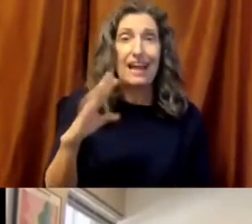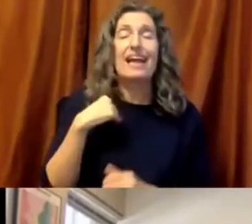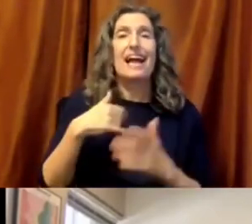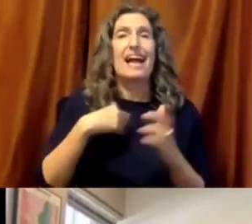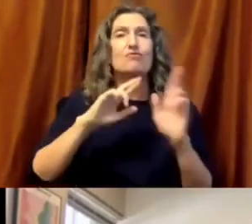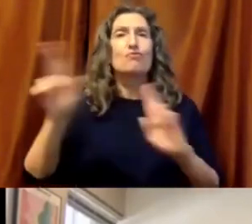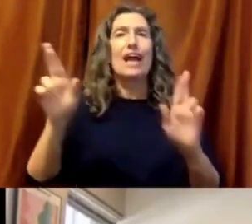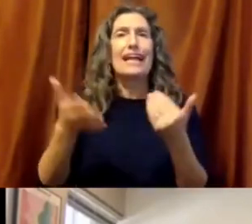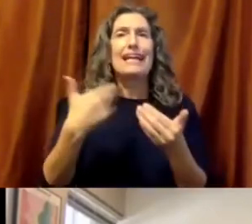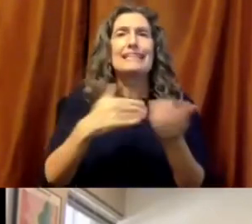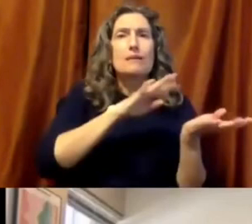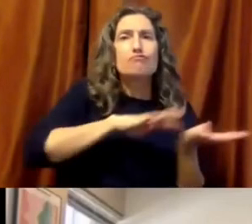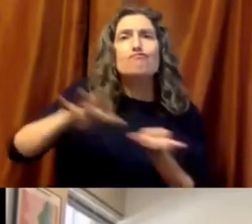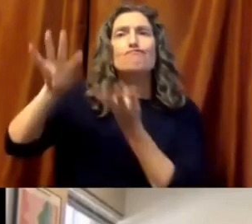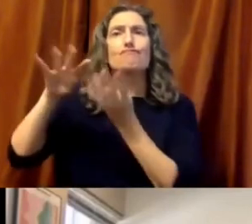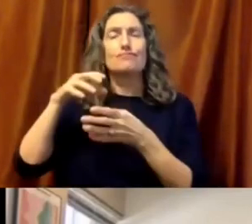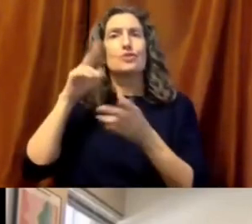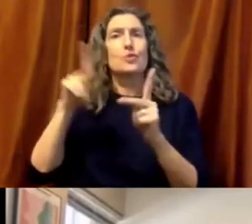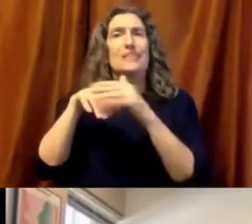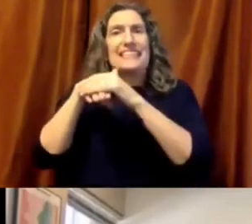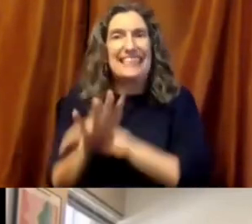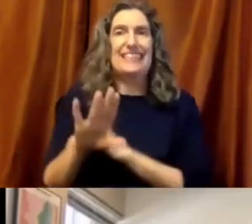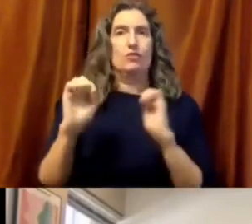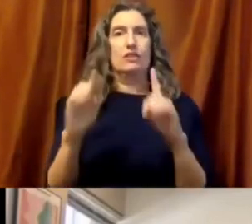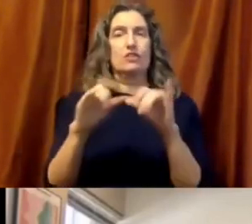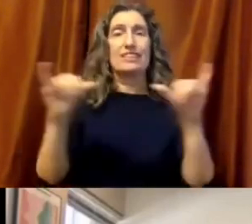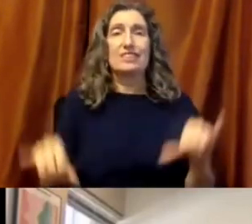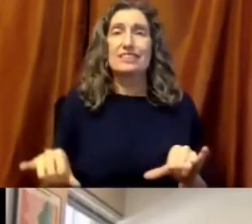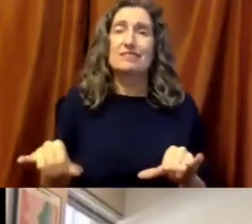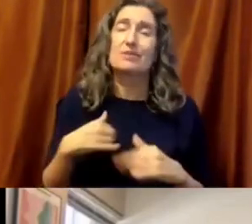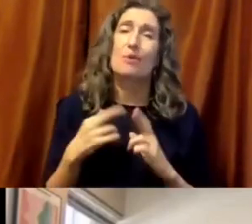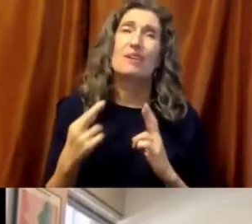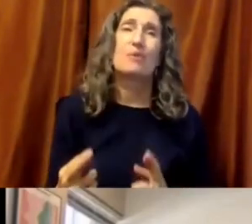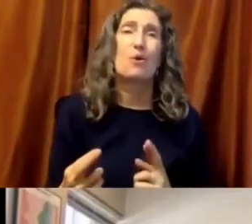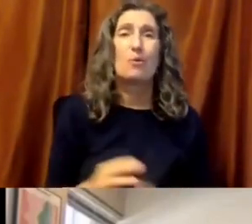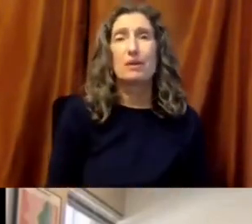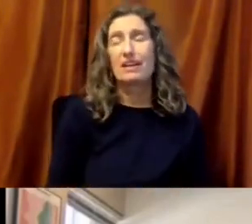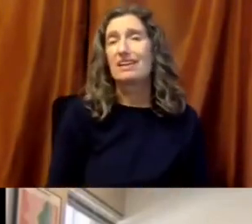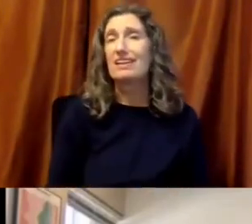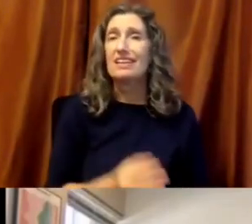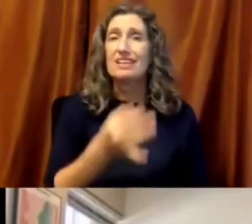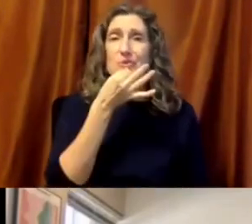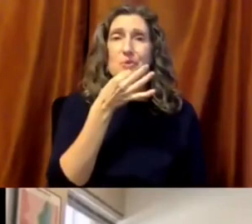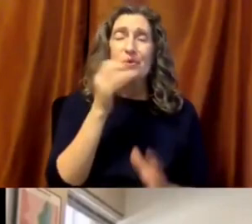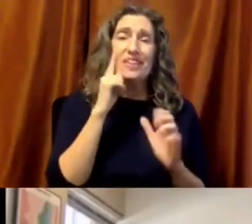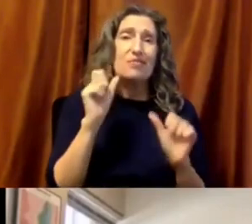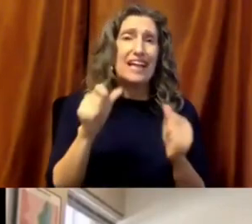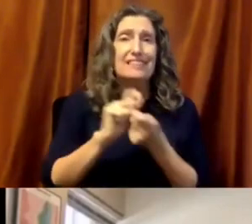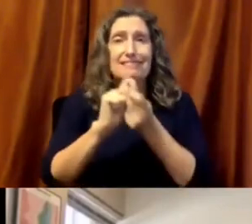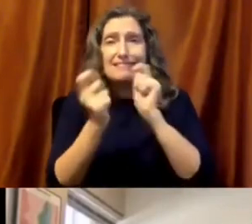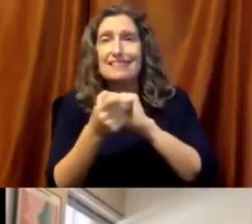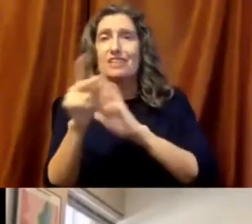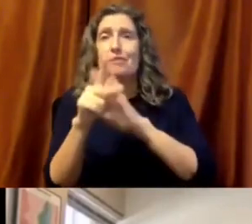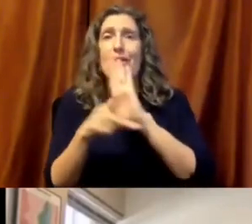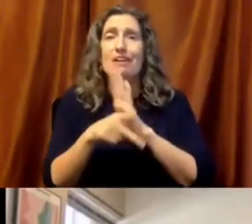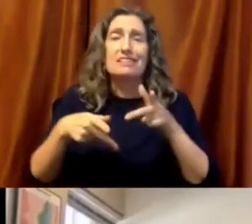hope in these next few years, we'll also see ways to wrap around children with health